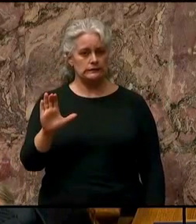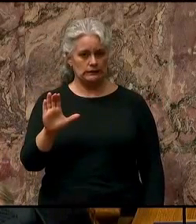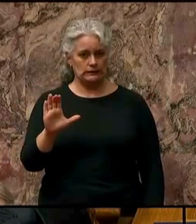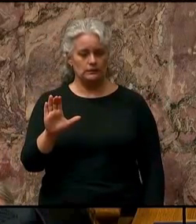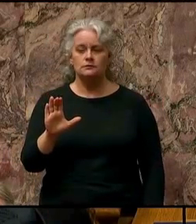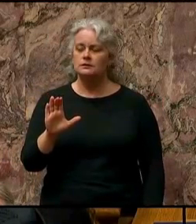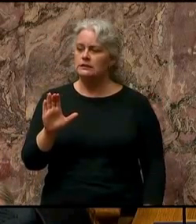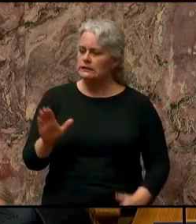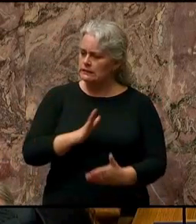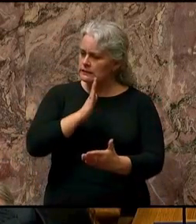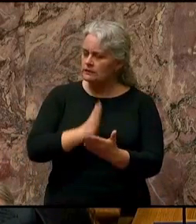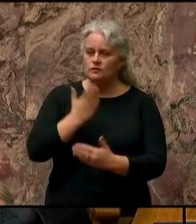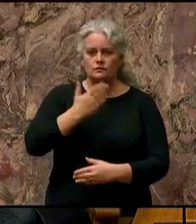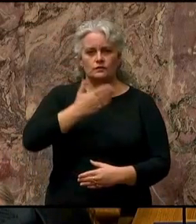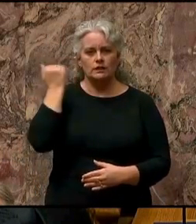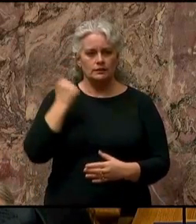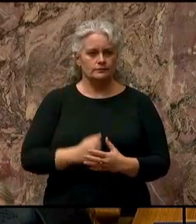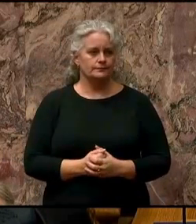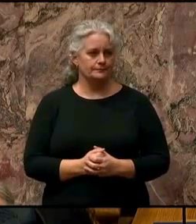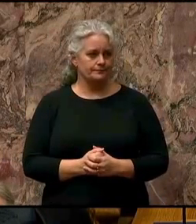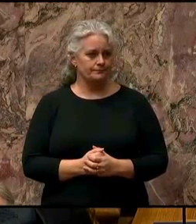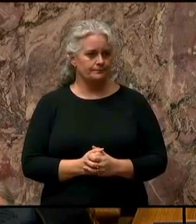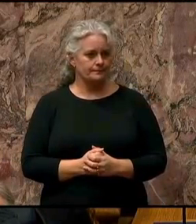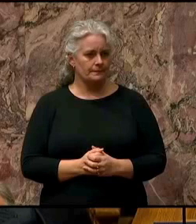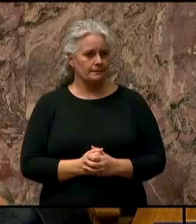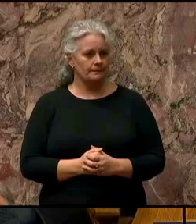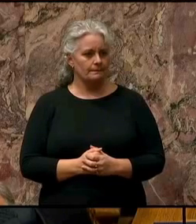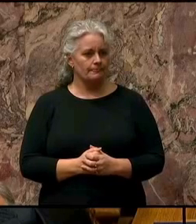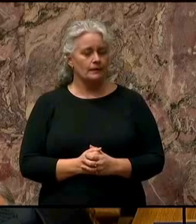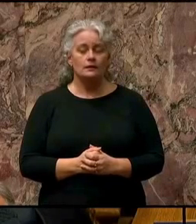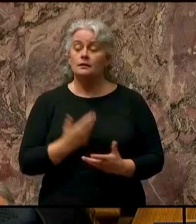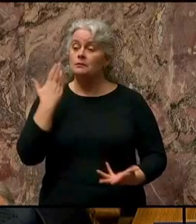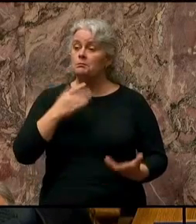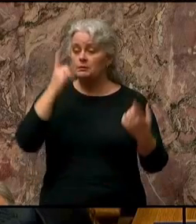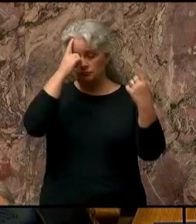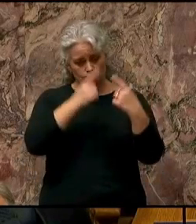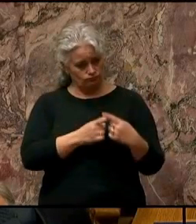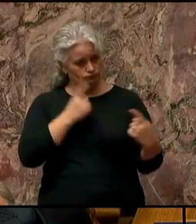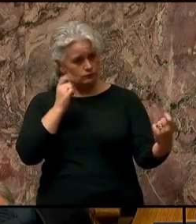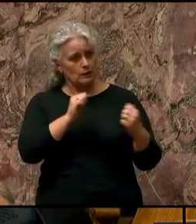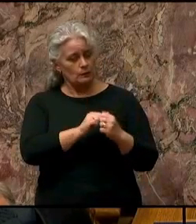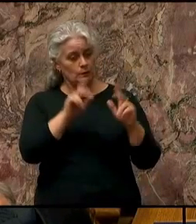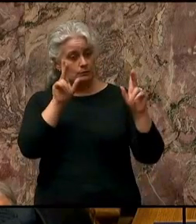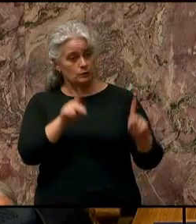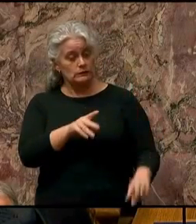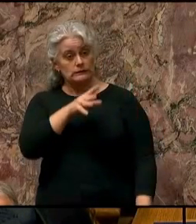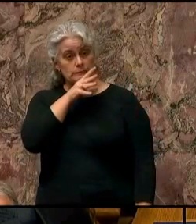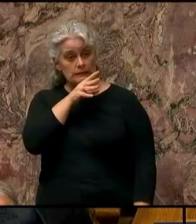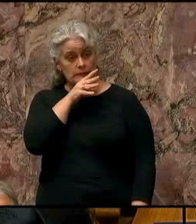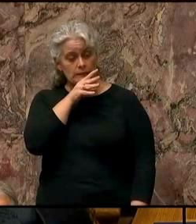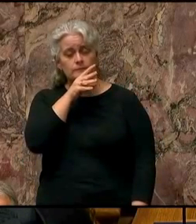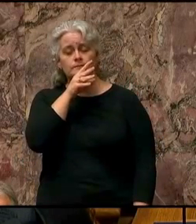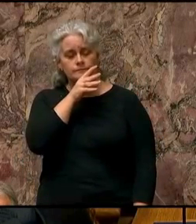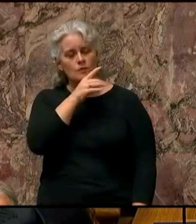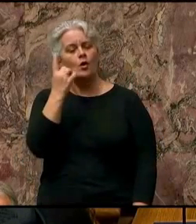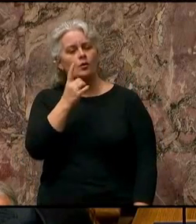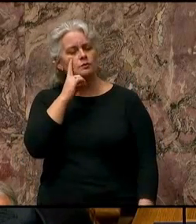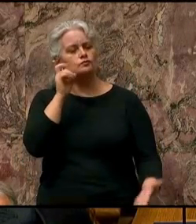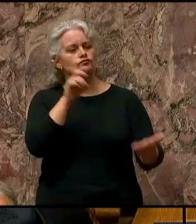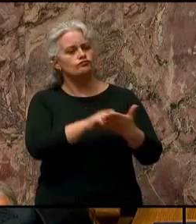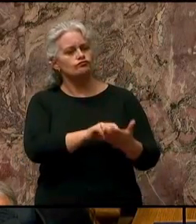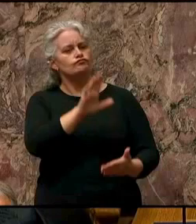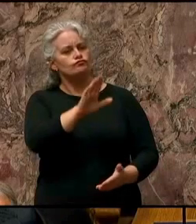we must never forget. While we may disagree with the person speaking, we must always recognize,